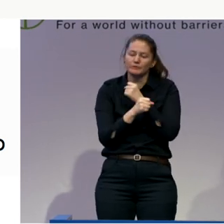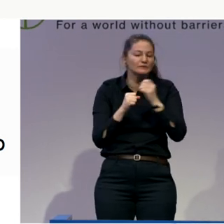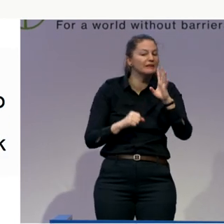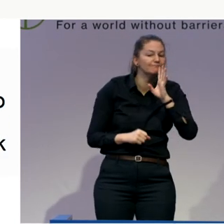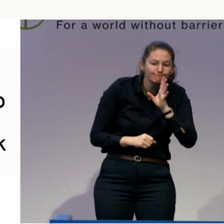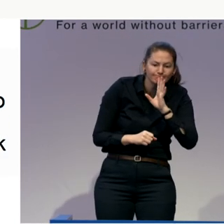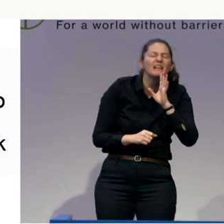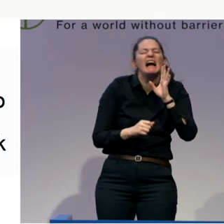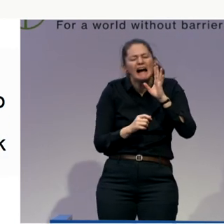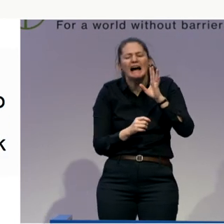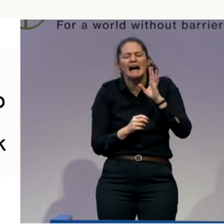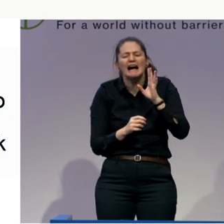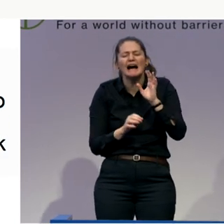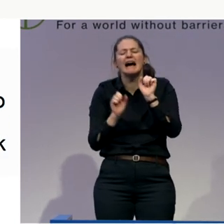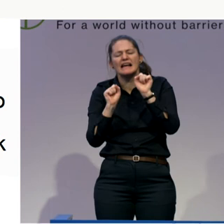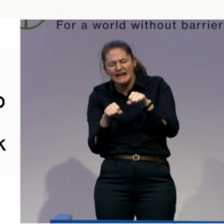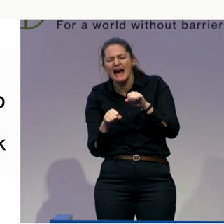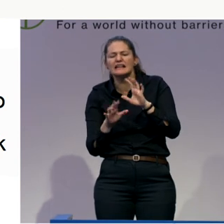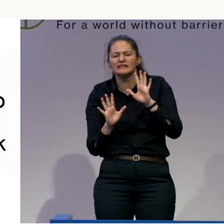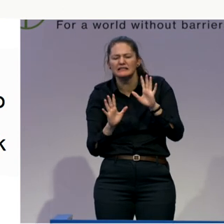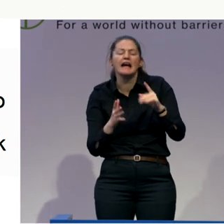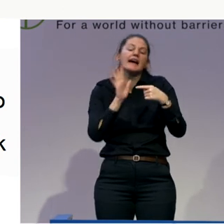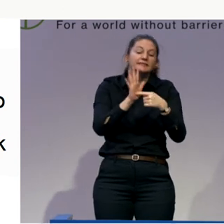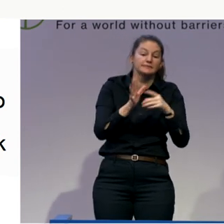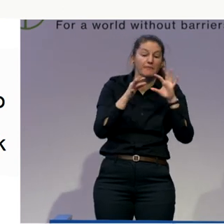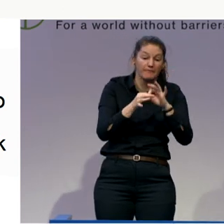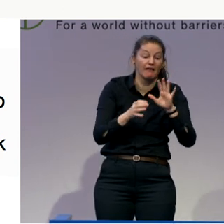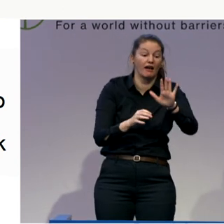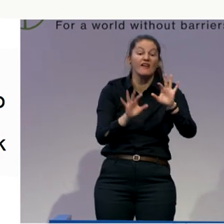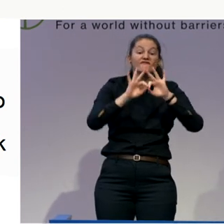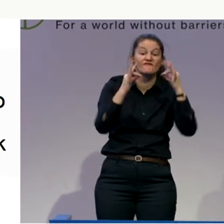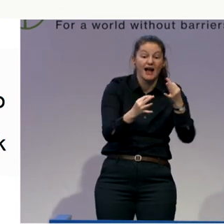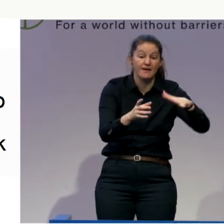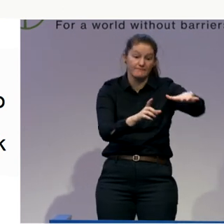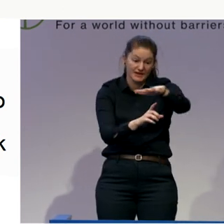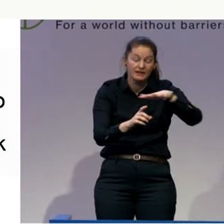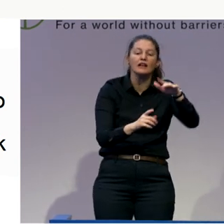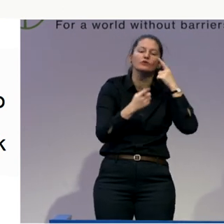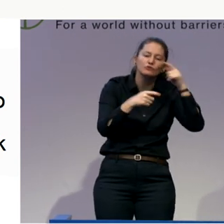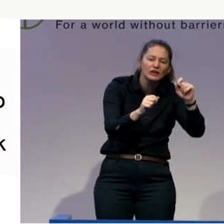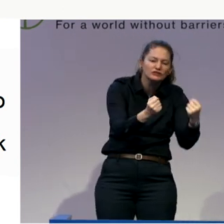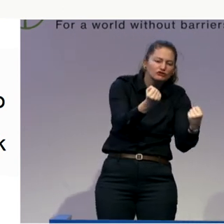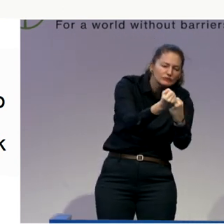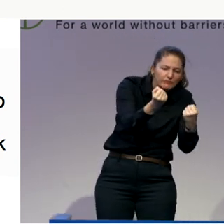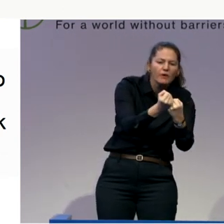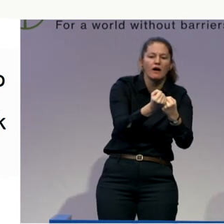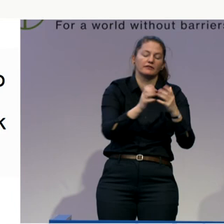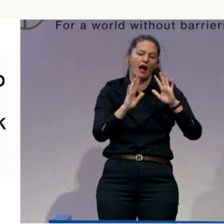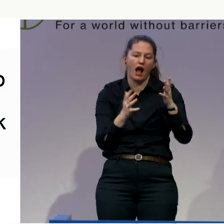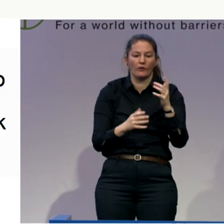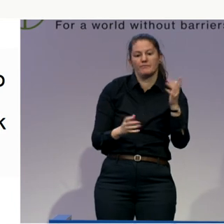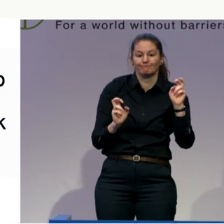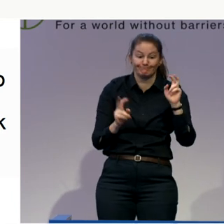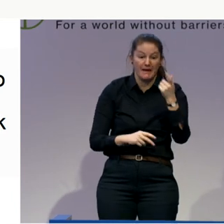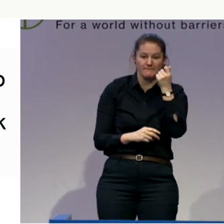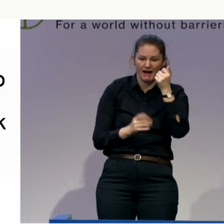these kind of matters, often family tries to get the best budget for the child with an intellectual